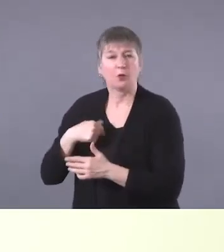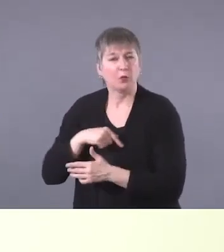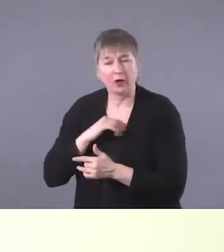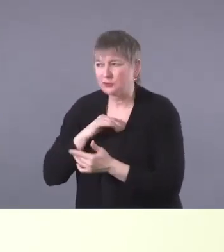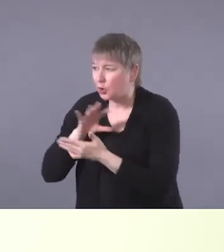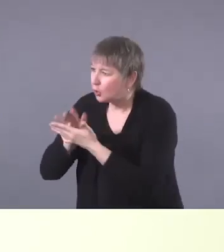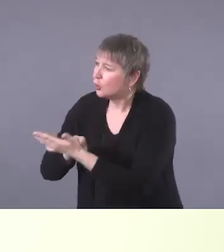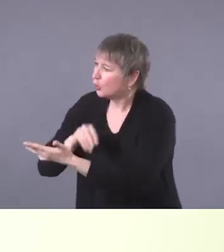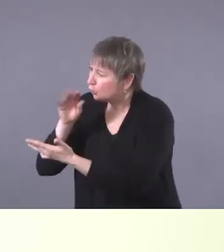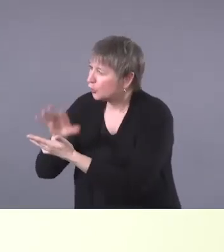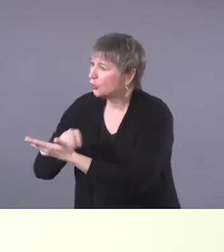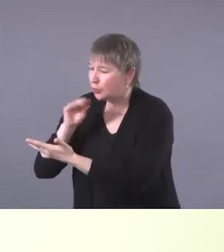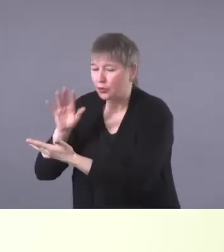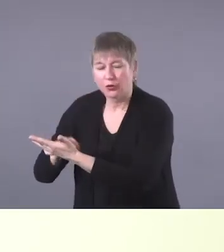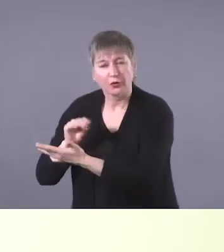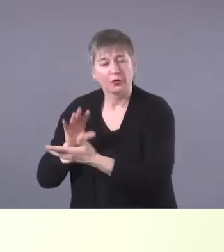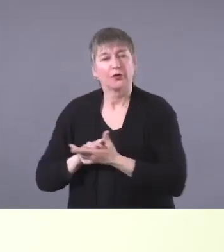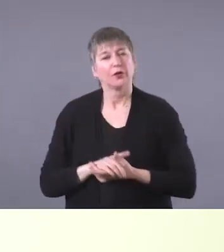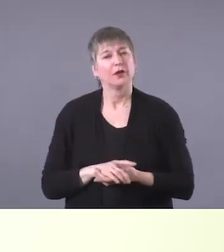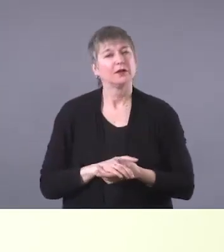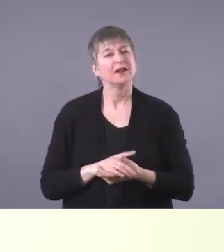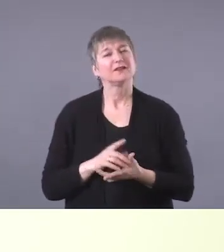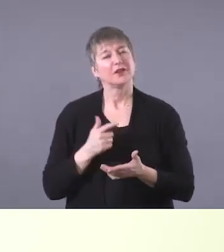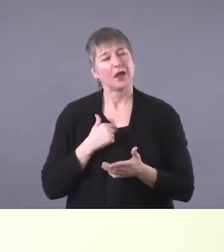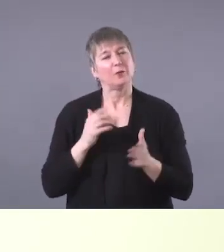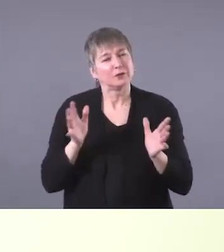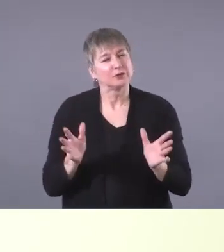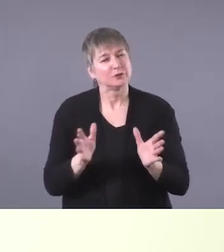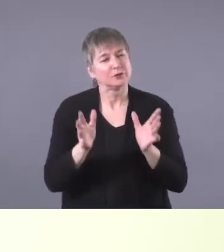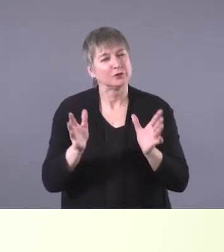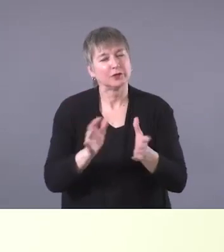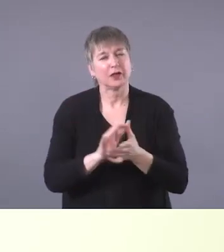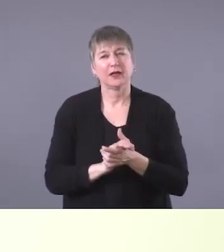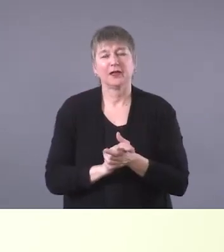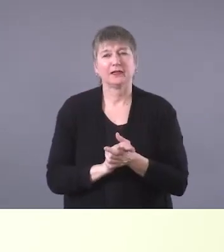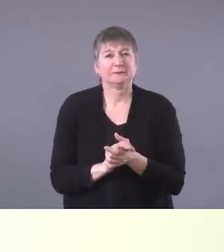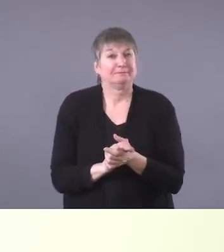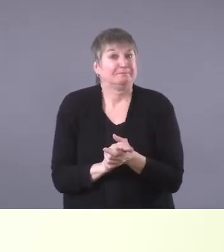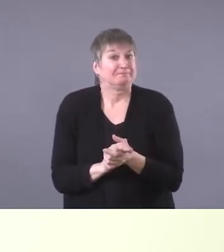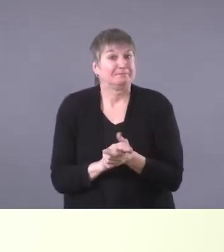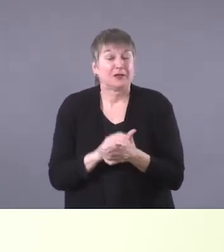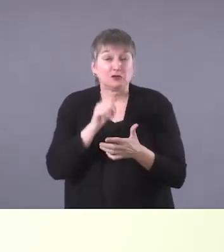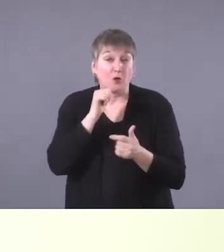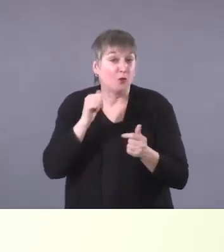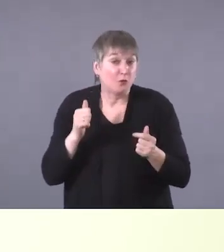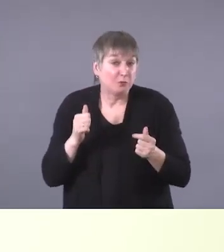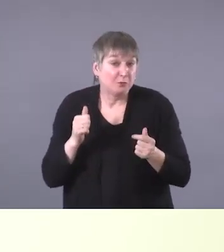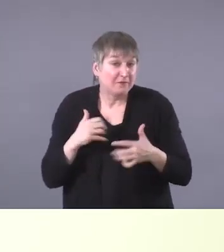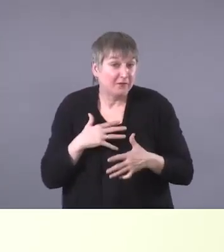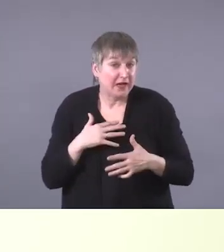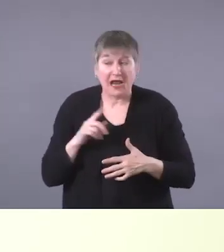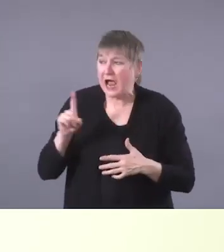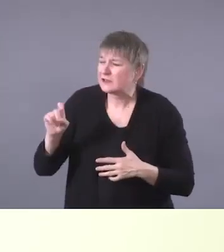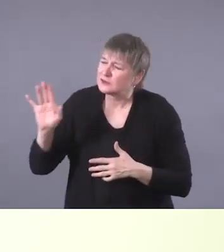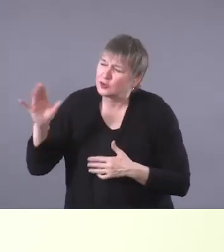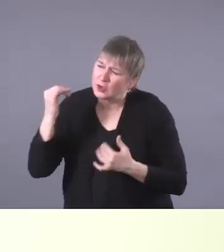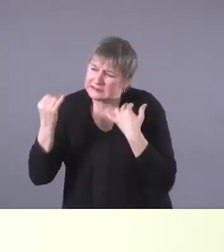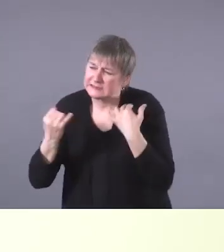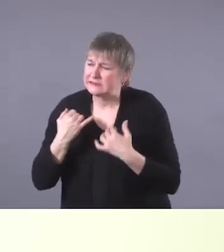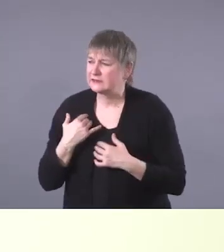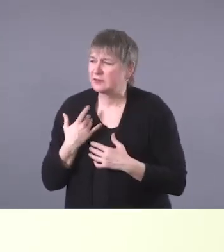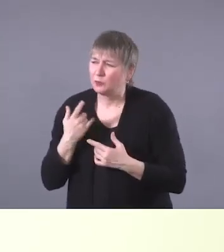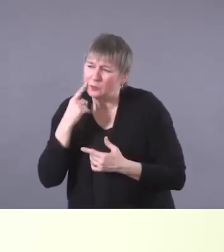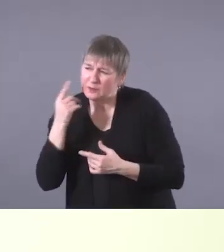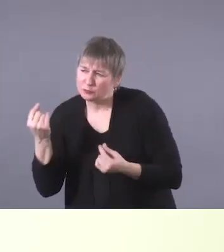Um, so I, I just want to encourage everyone not to be afraid to ask for their ideas and advice. Um, and if you have a challenge or